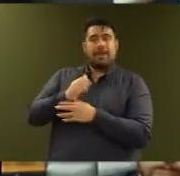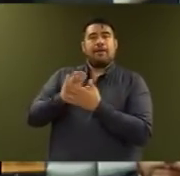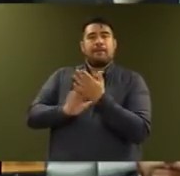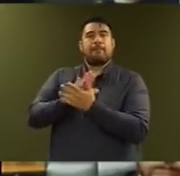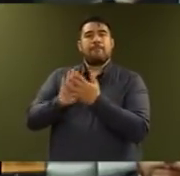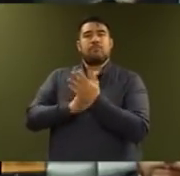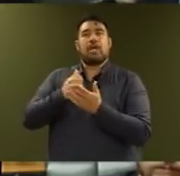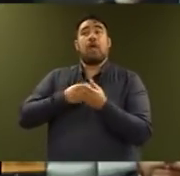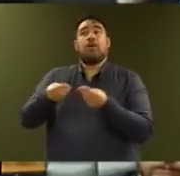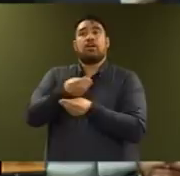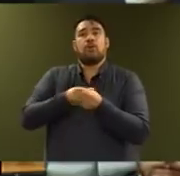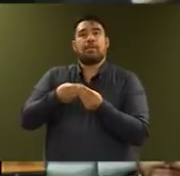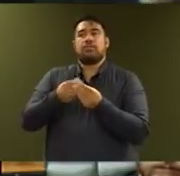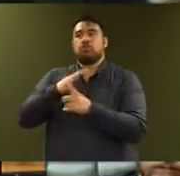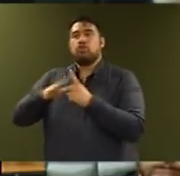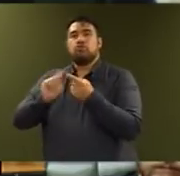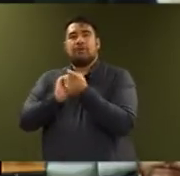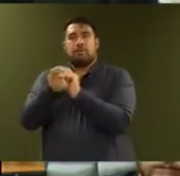and social transformation.